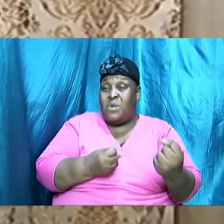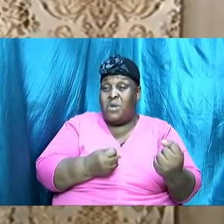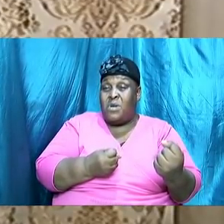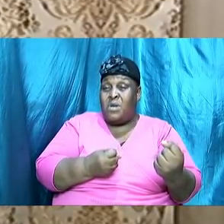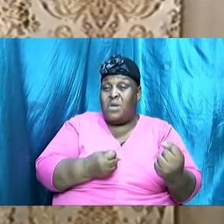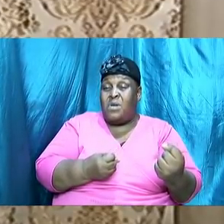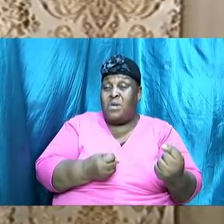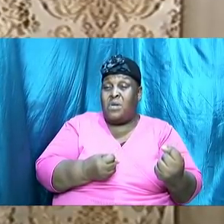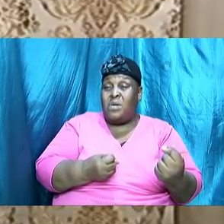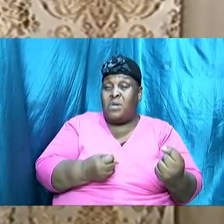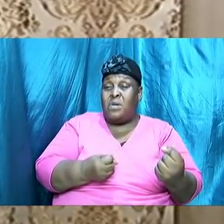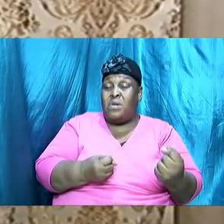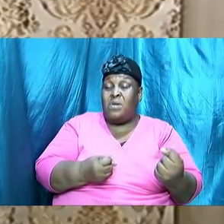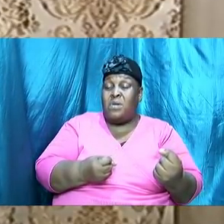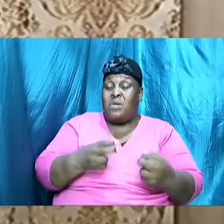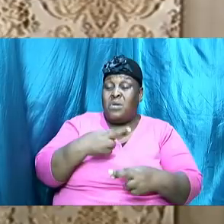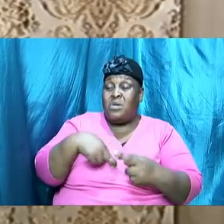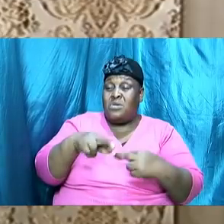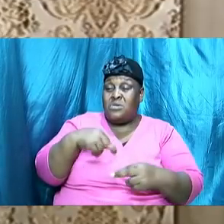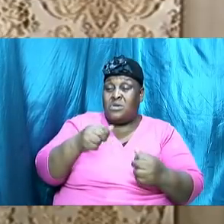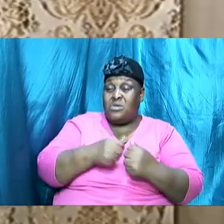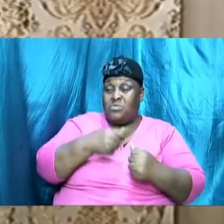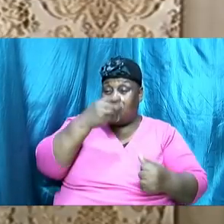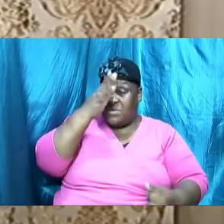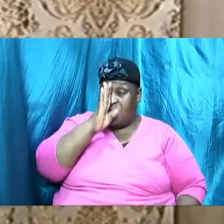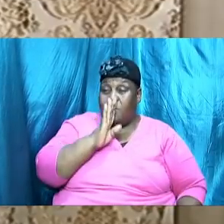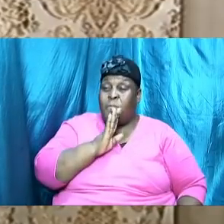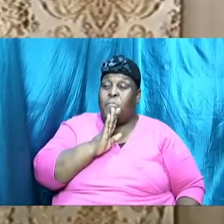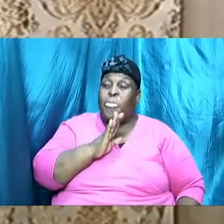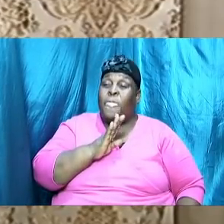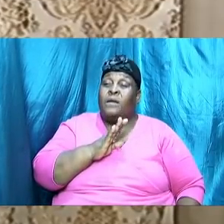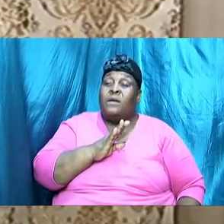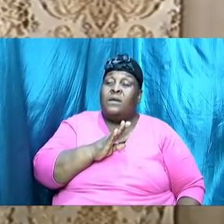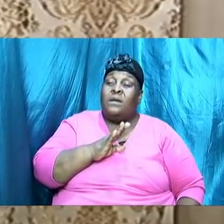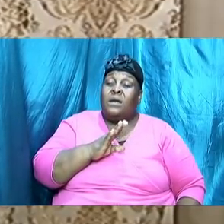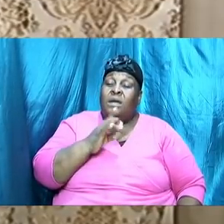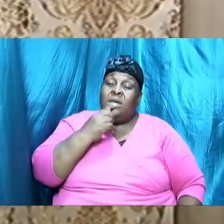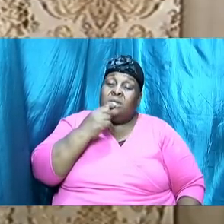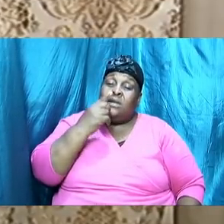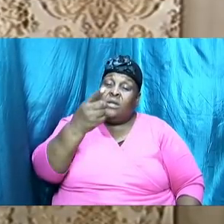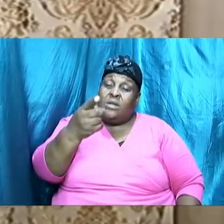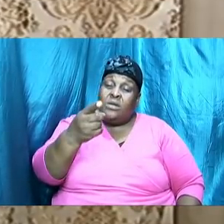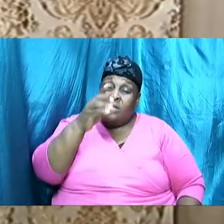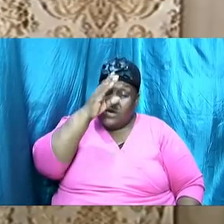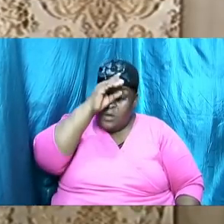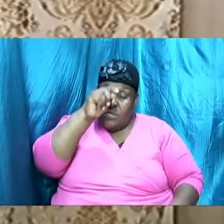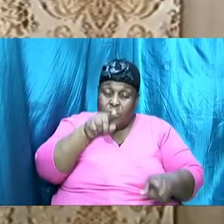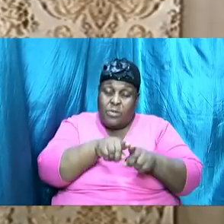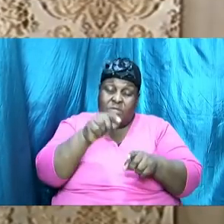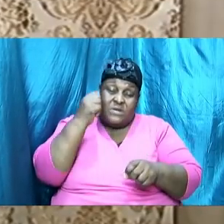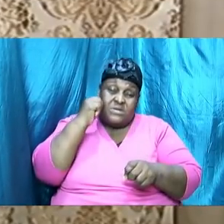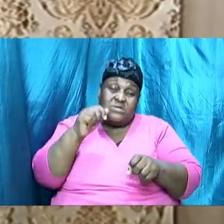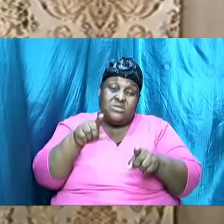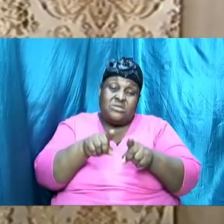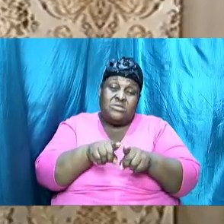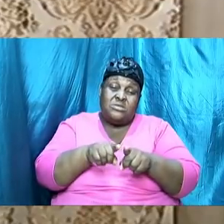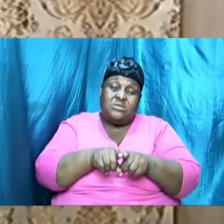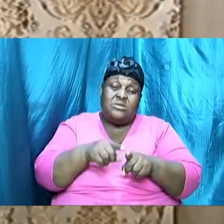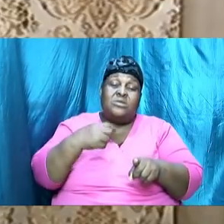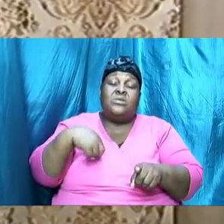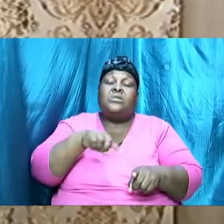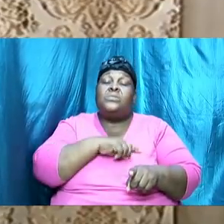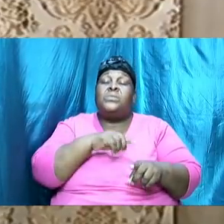relationship with God I submit to you brothers and sisters we will not